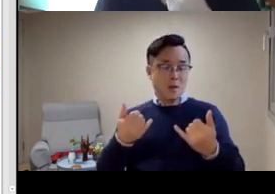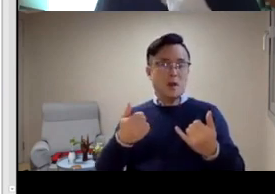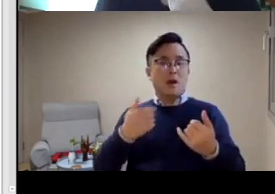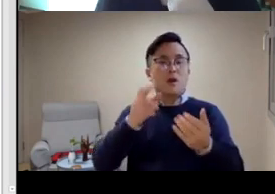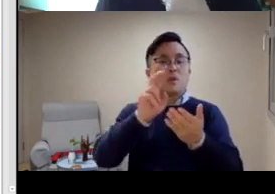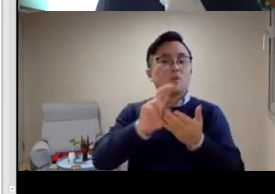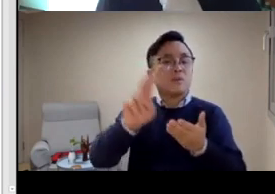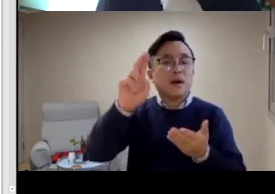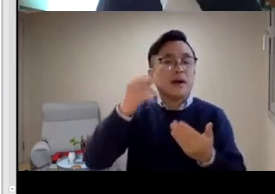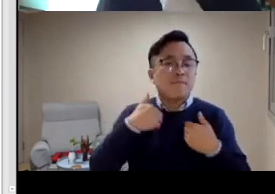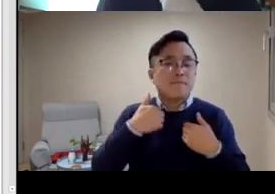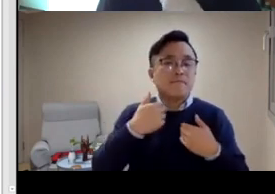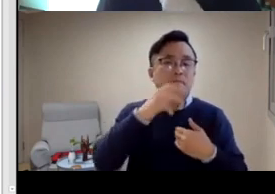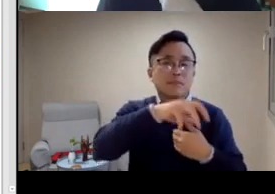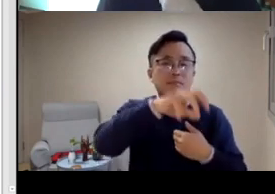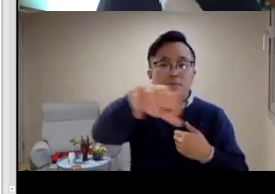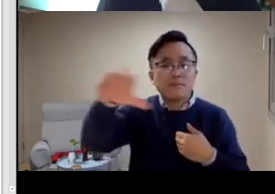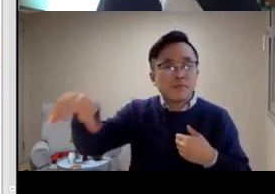began teaching.